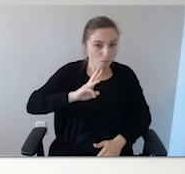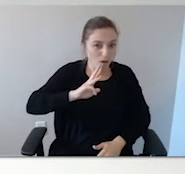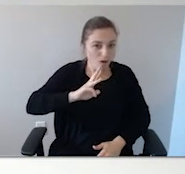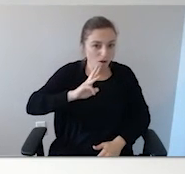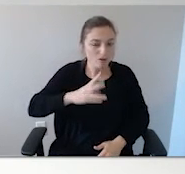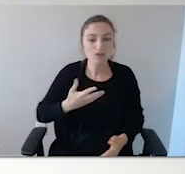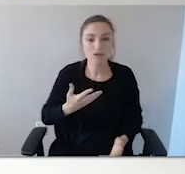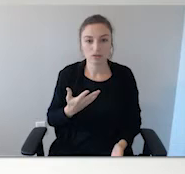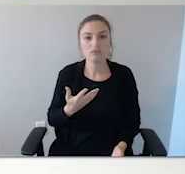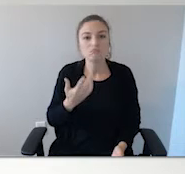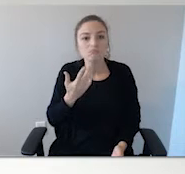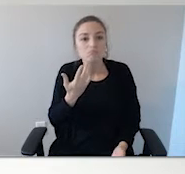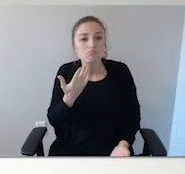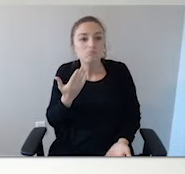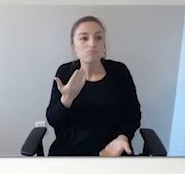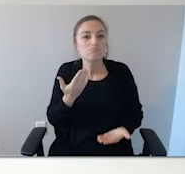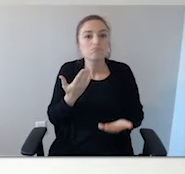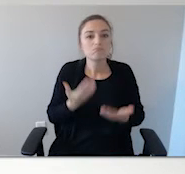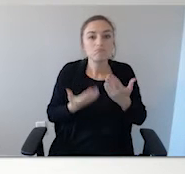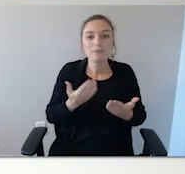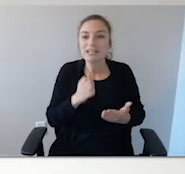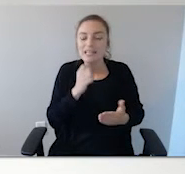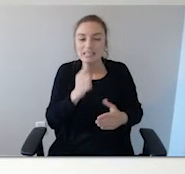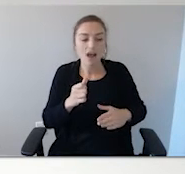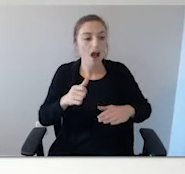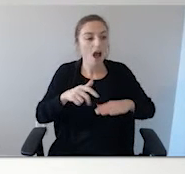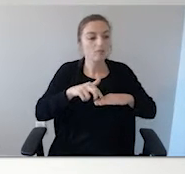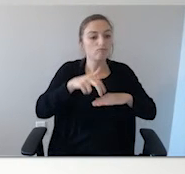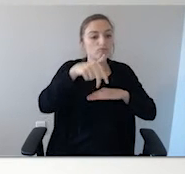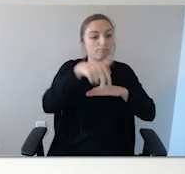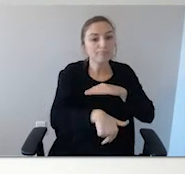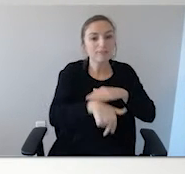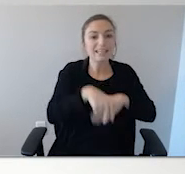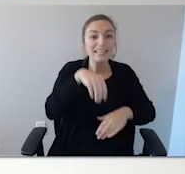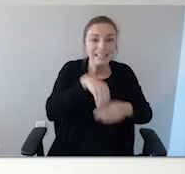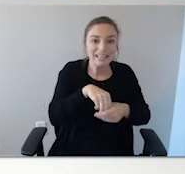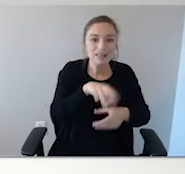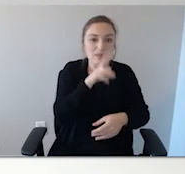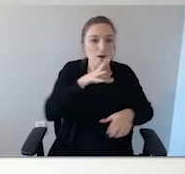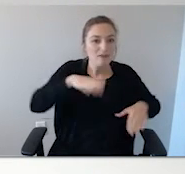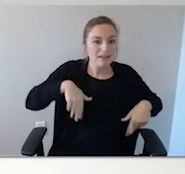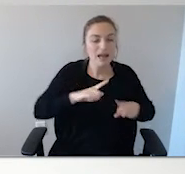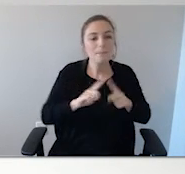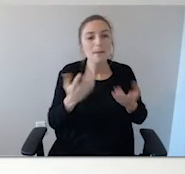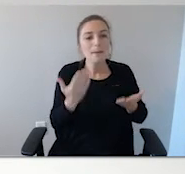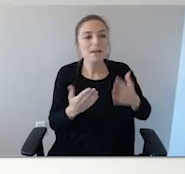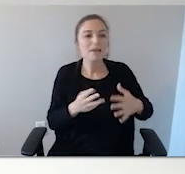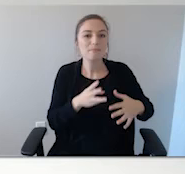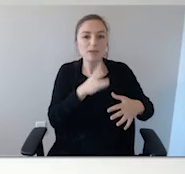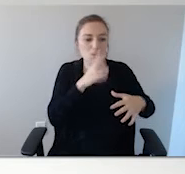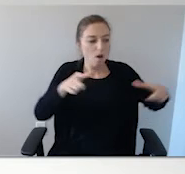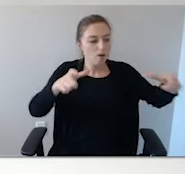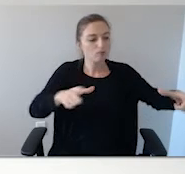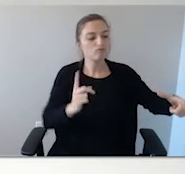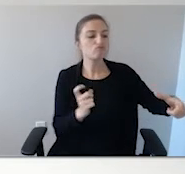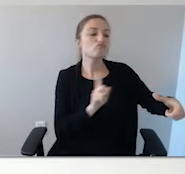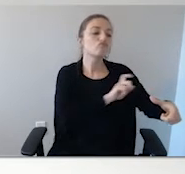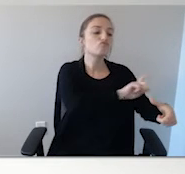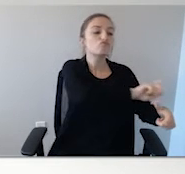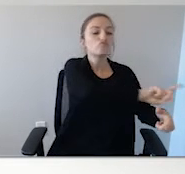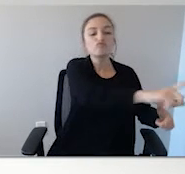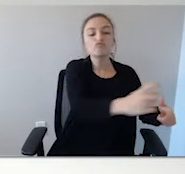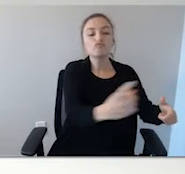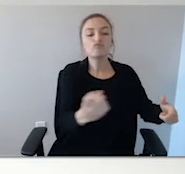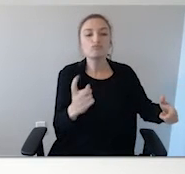in the water when you get there, they may be skirting it, walking around it, looking at it. And why are kids with autism so drawn to water?